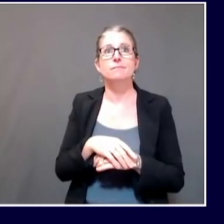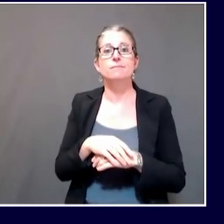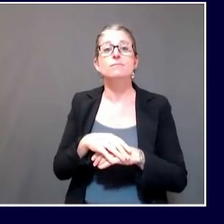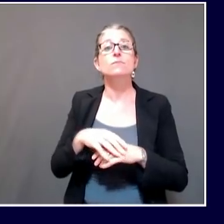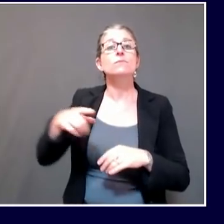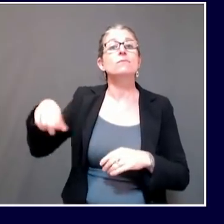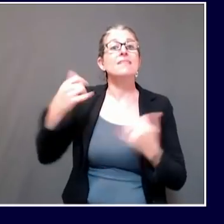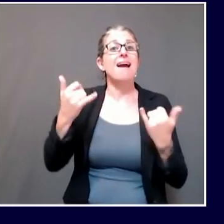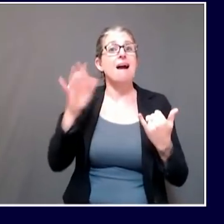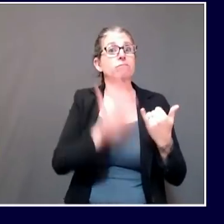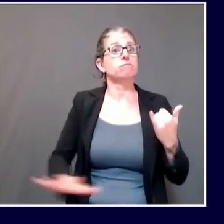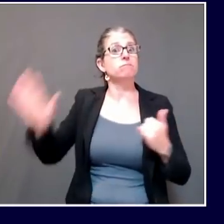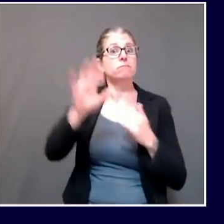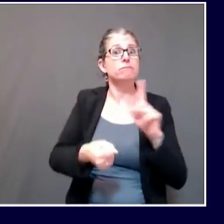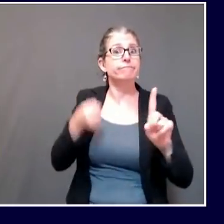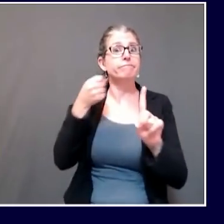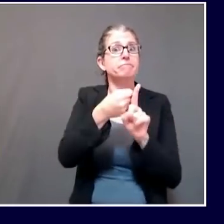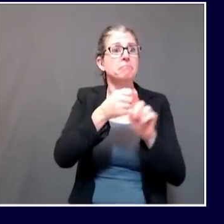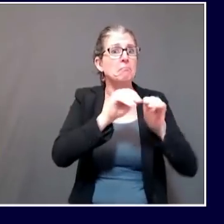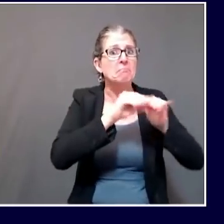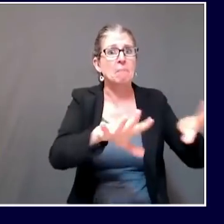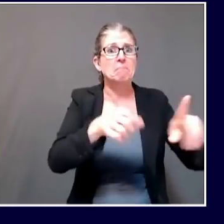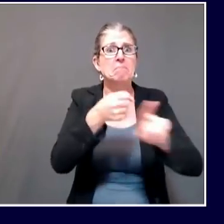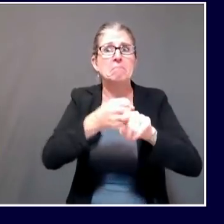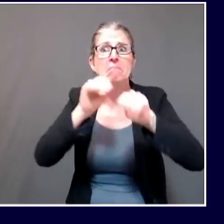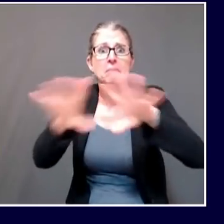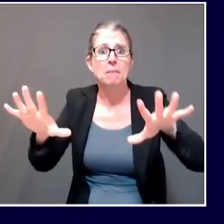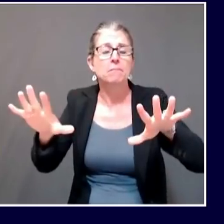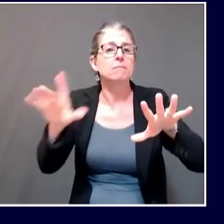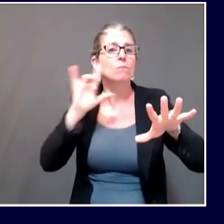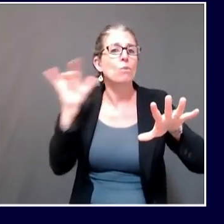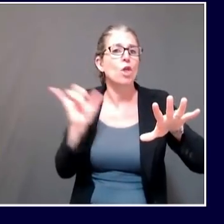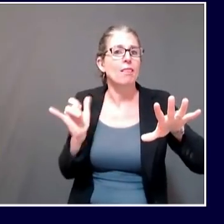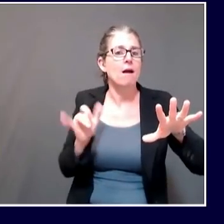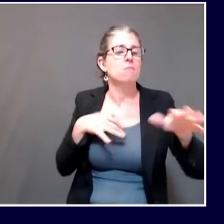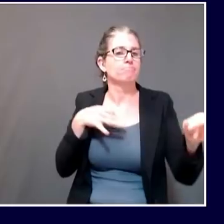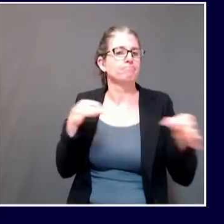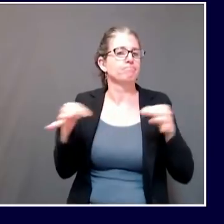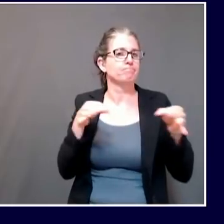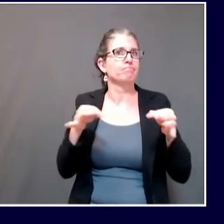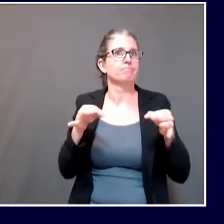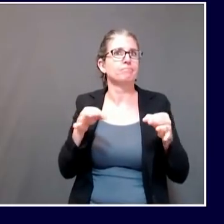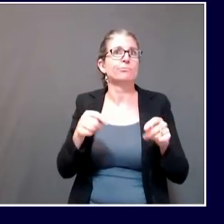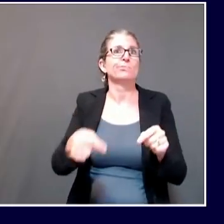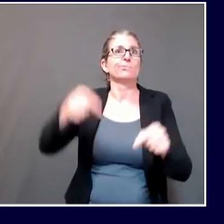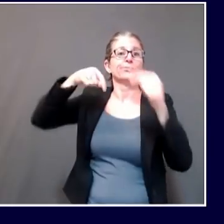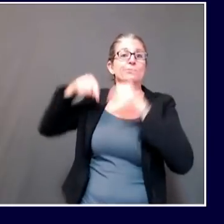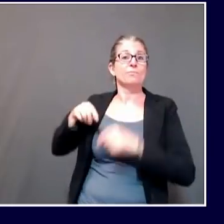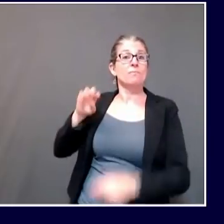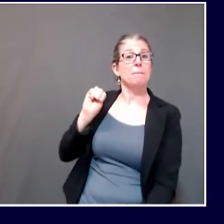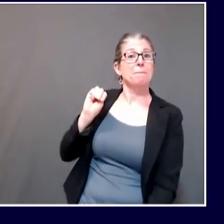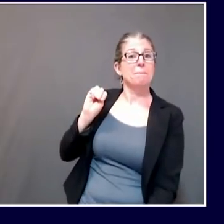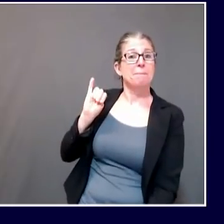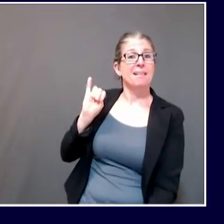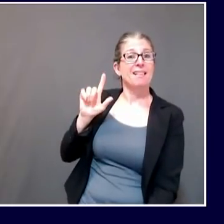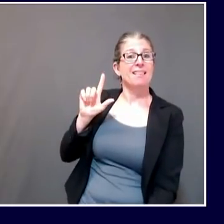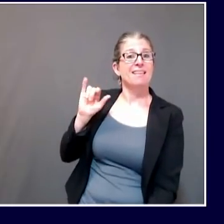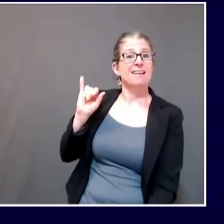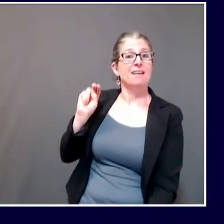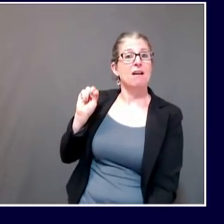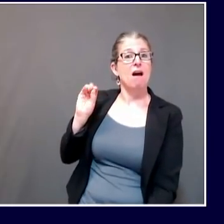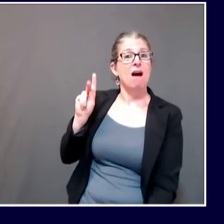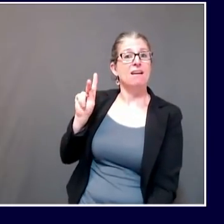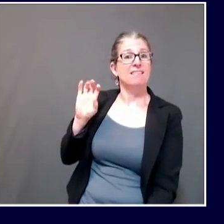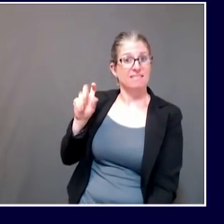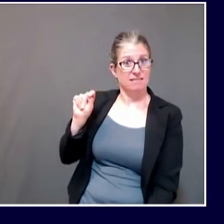wedding in Millinocket that took place a few weeks ago. Overall, inclusive of all of the subsequent outbreaks